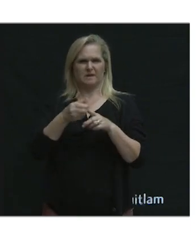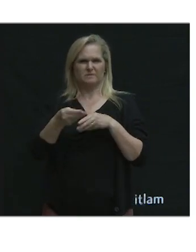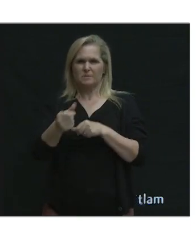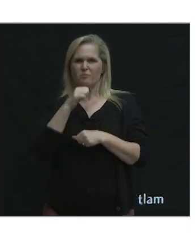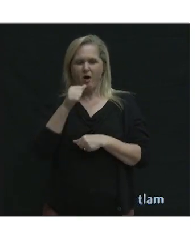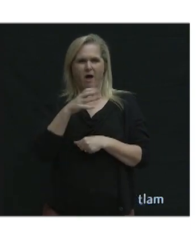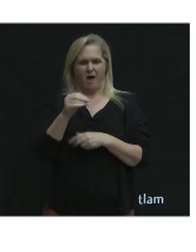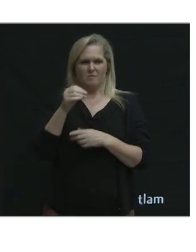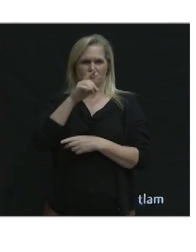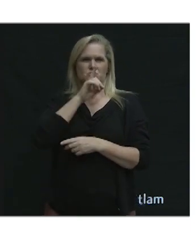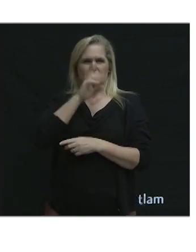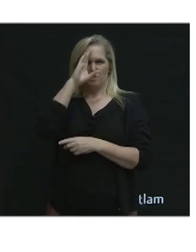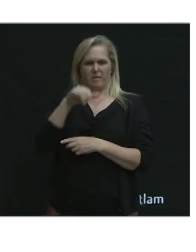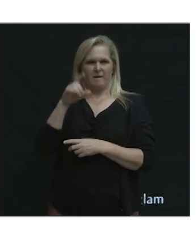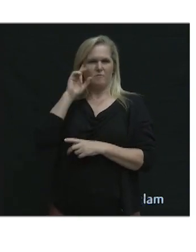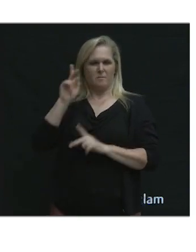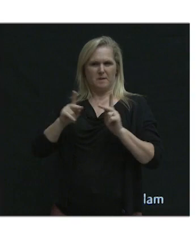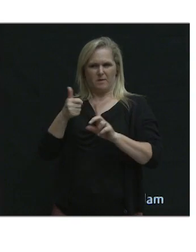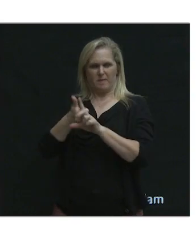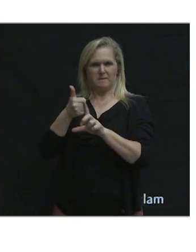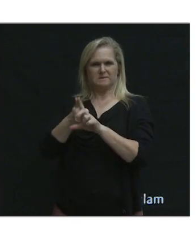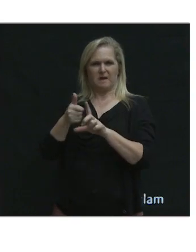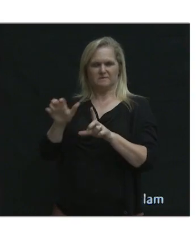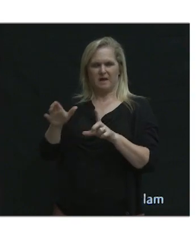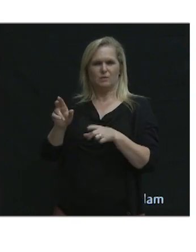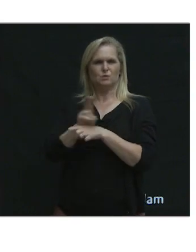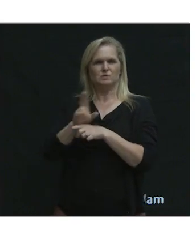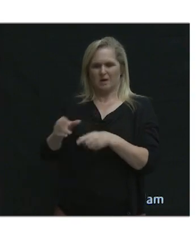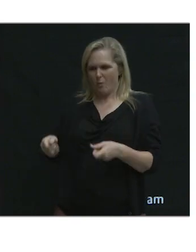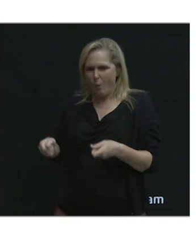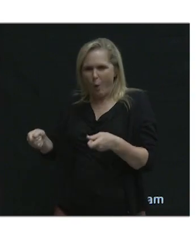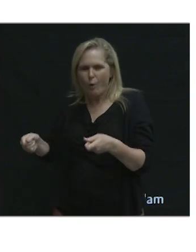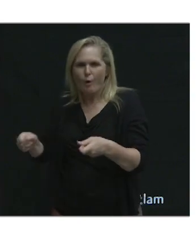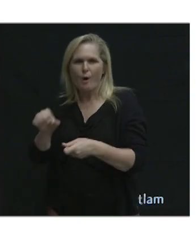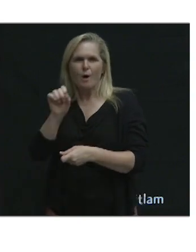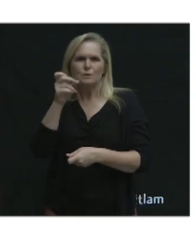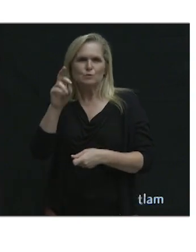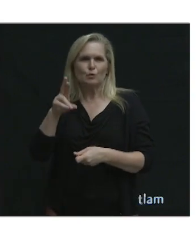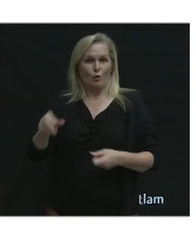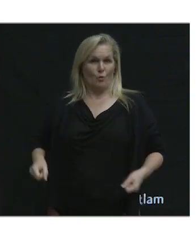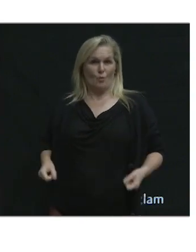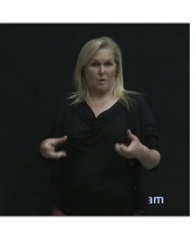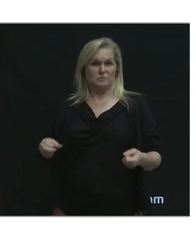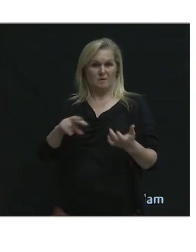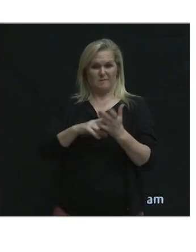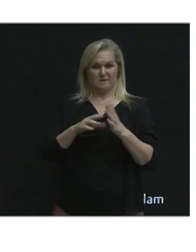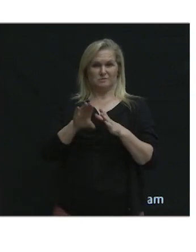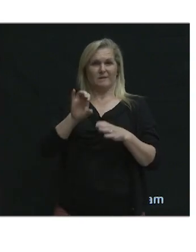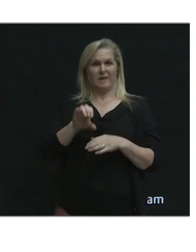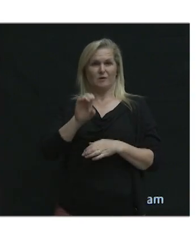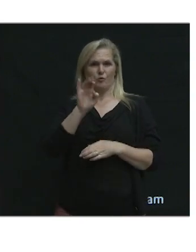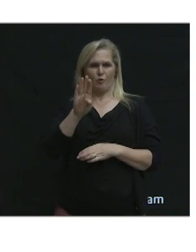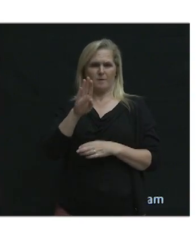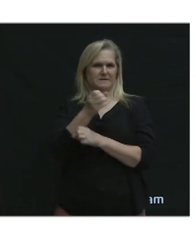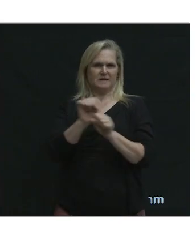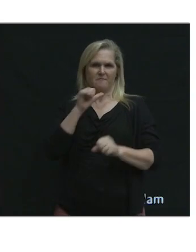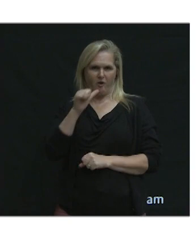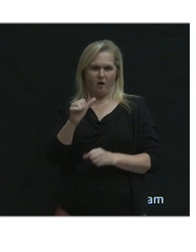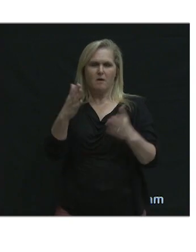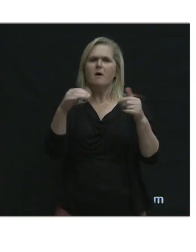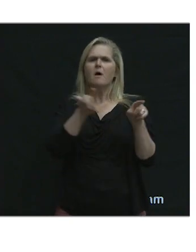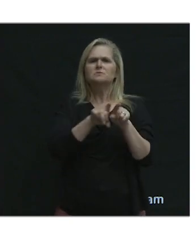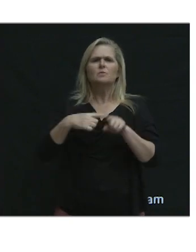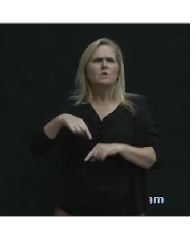especially for people who are using a walker or scooter or a wheelchair. And then we've also heard that